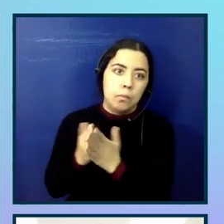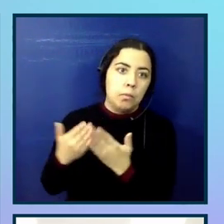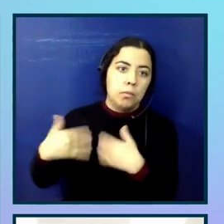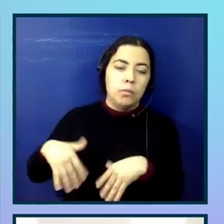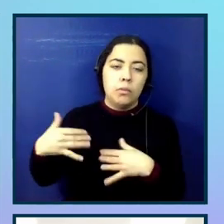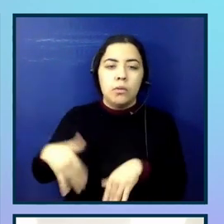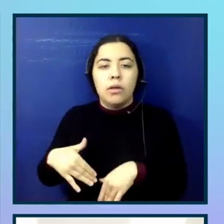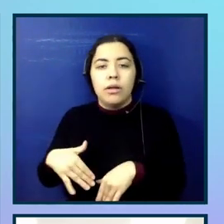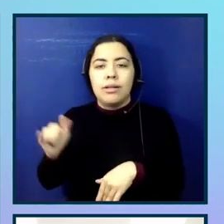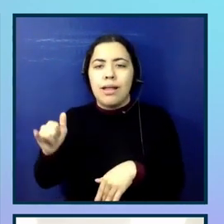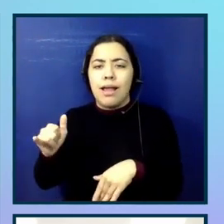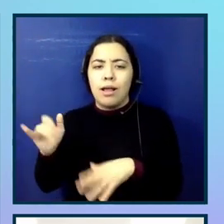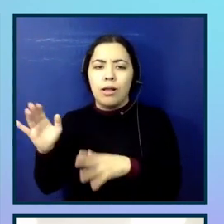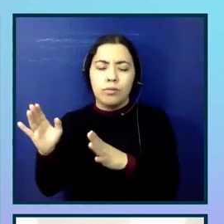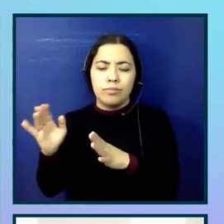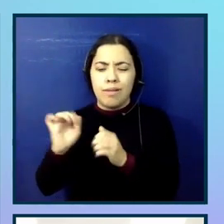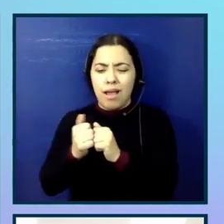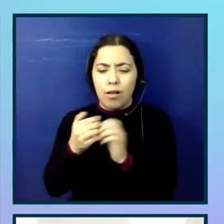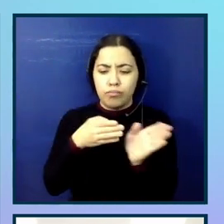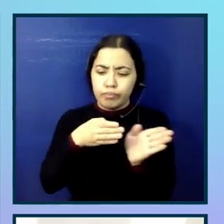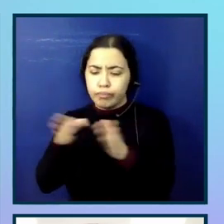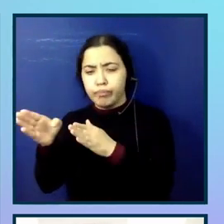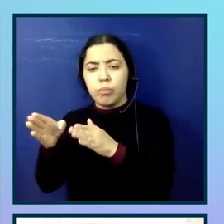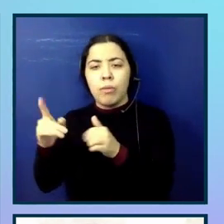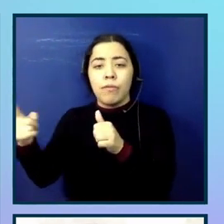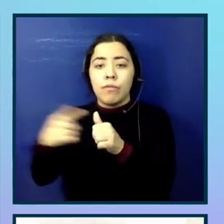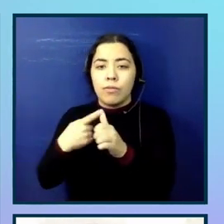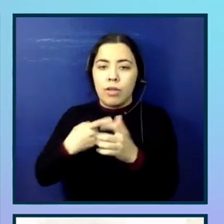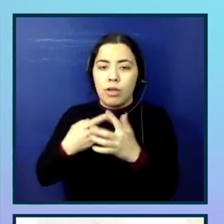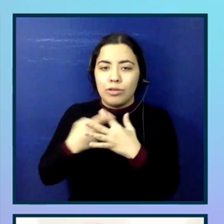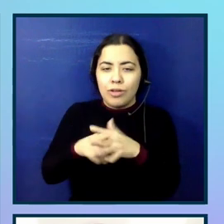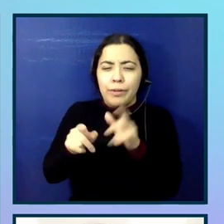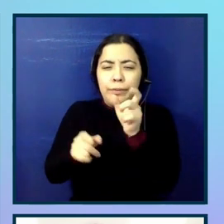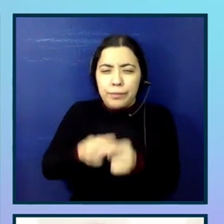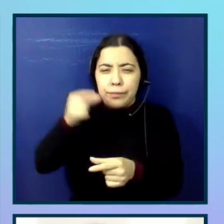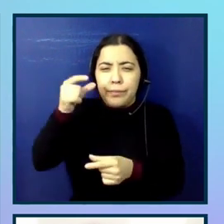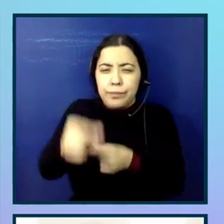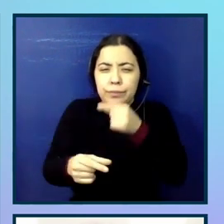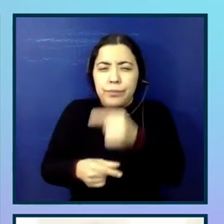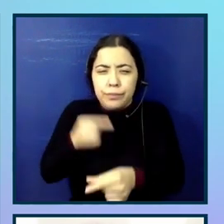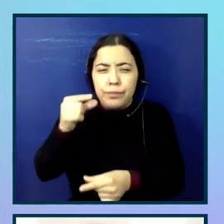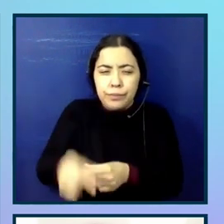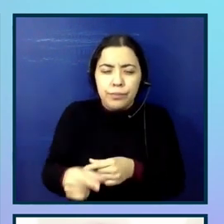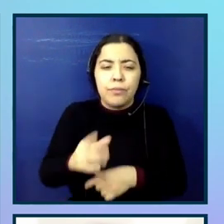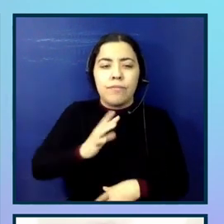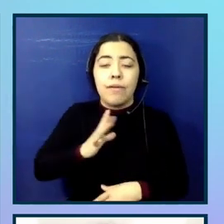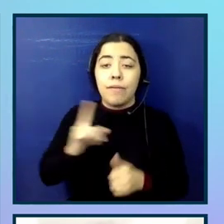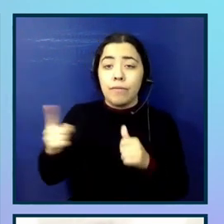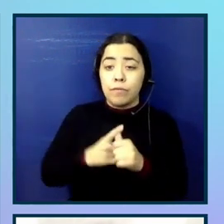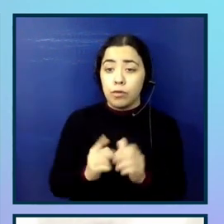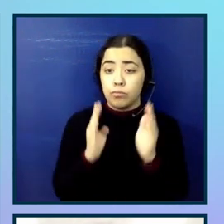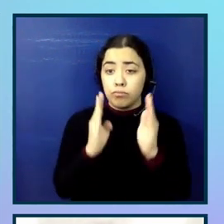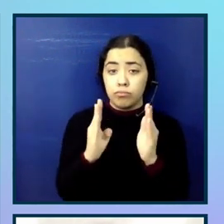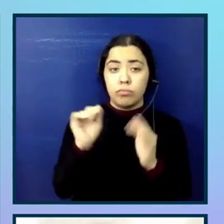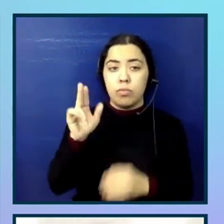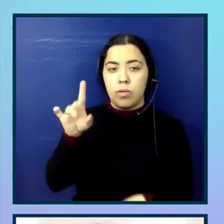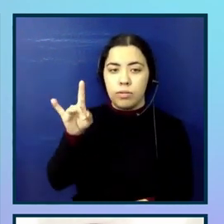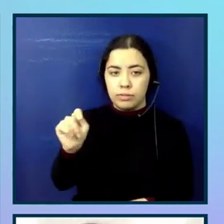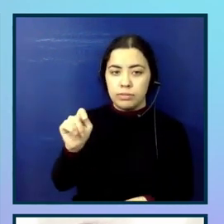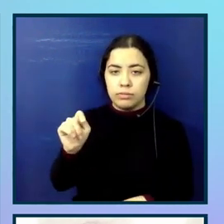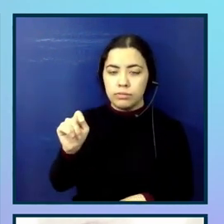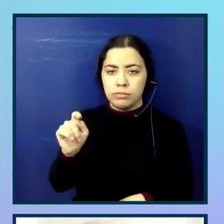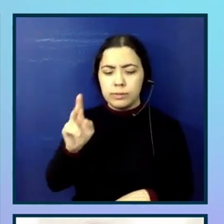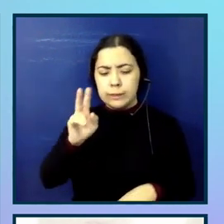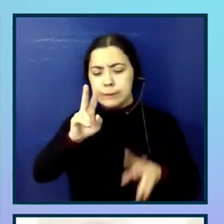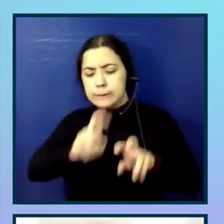this shift left. I started in this sort of incremental way. So first off, we were already completing audits on a regular